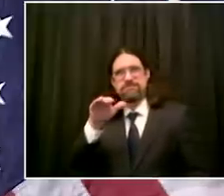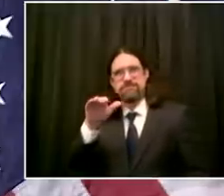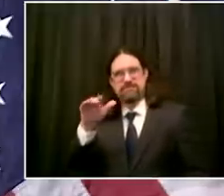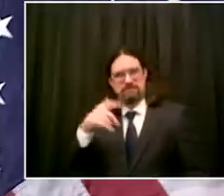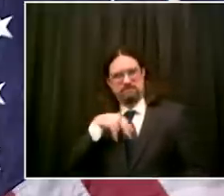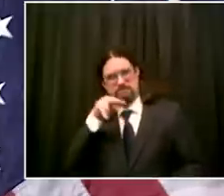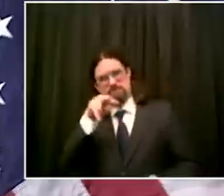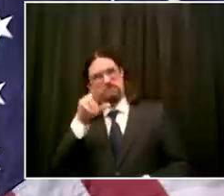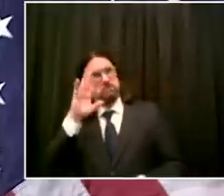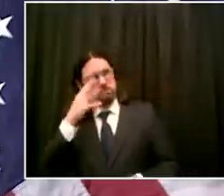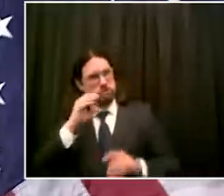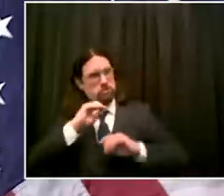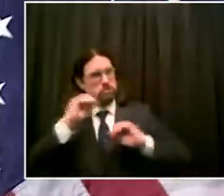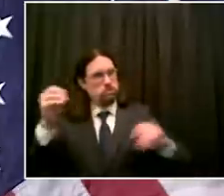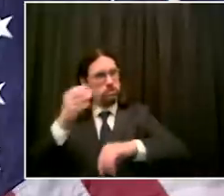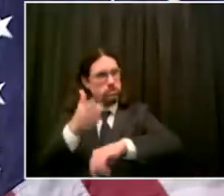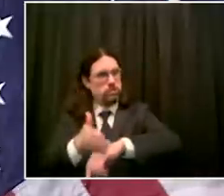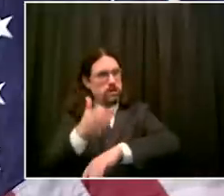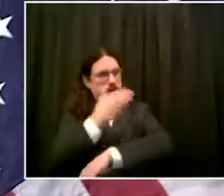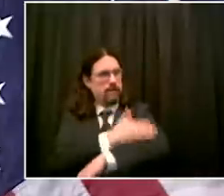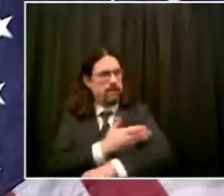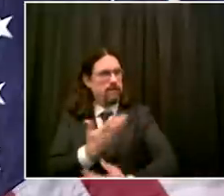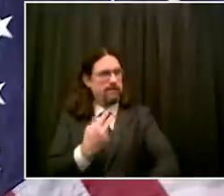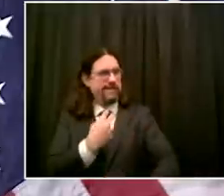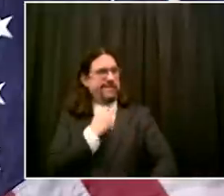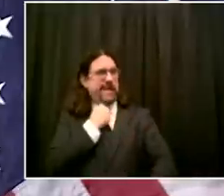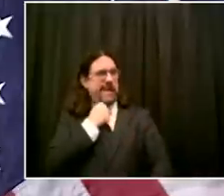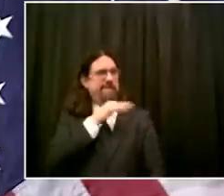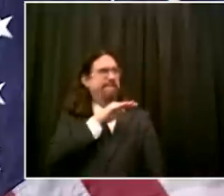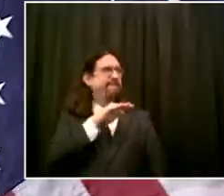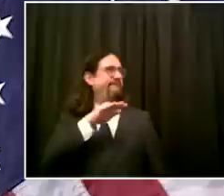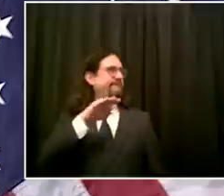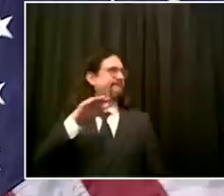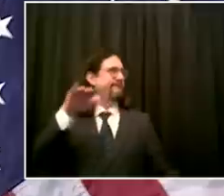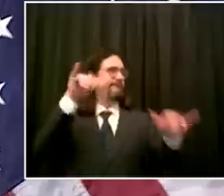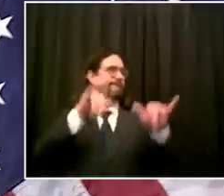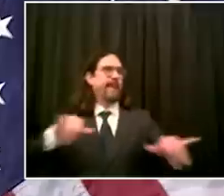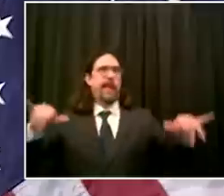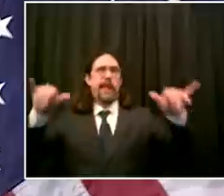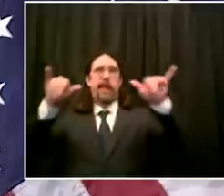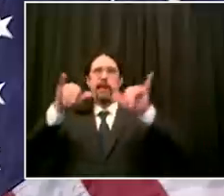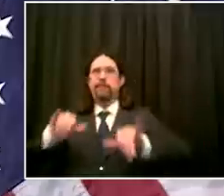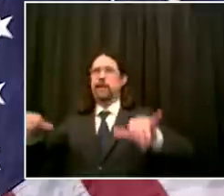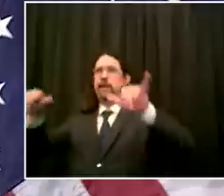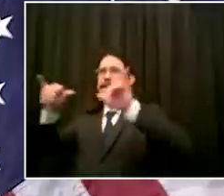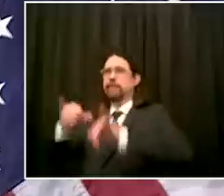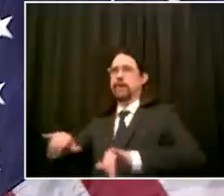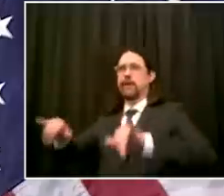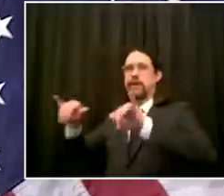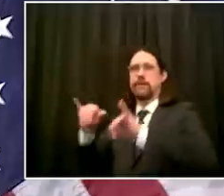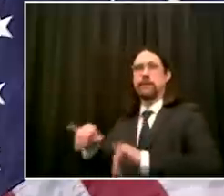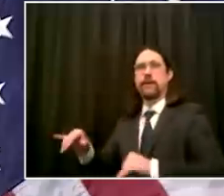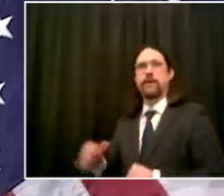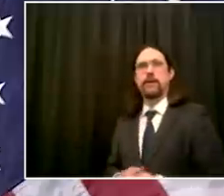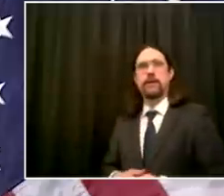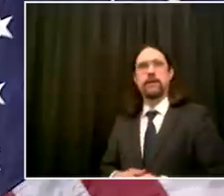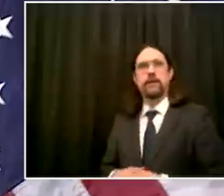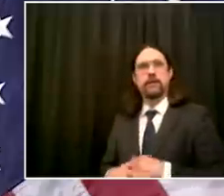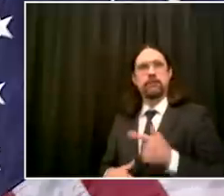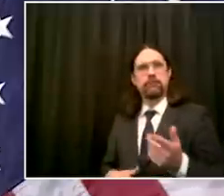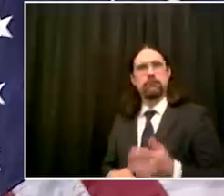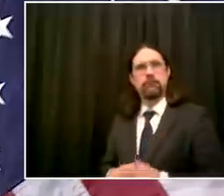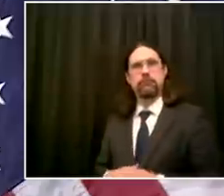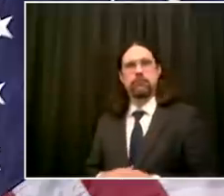look we clearly are making progress there's several we've met as you said and on the others